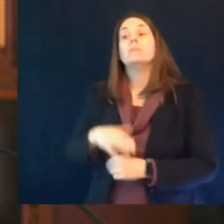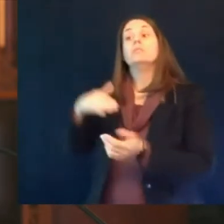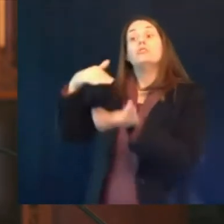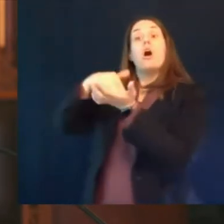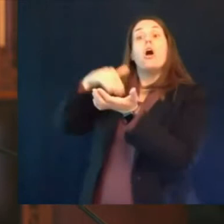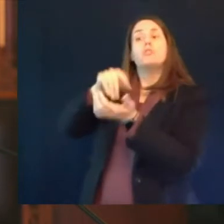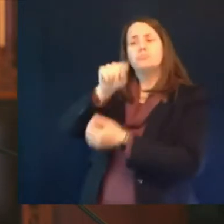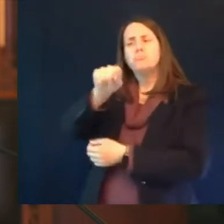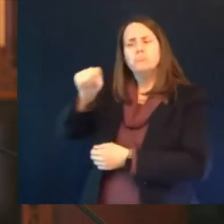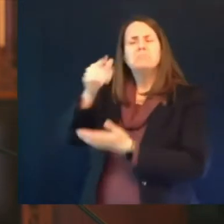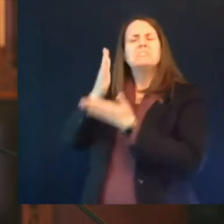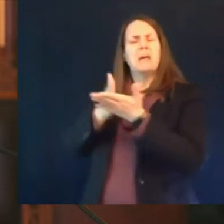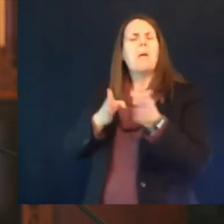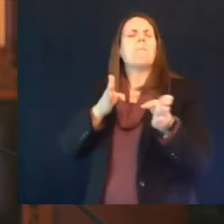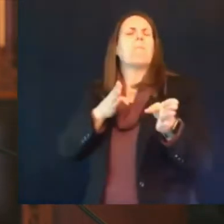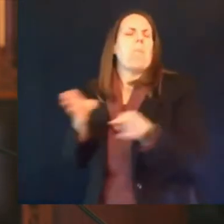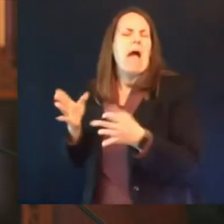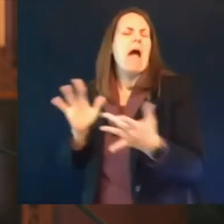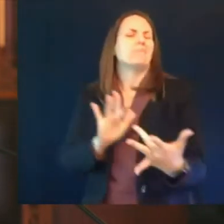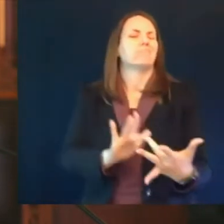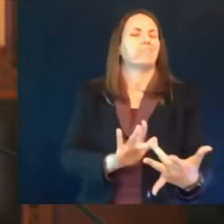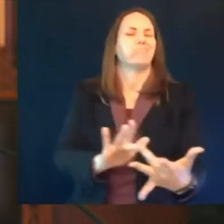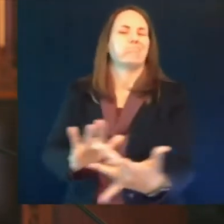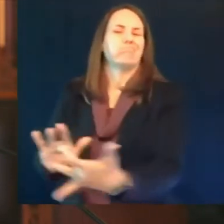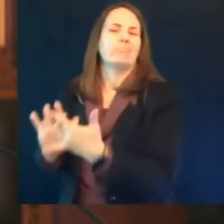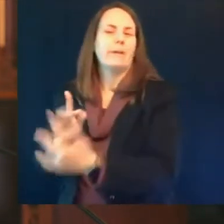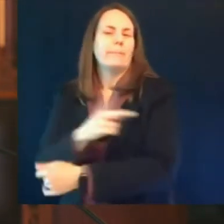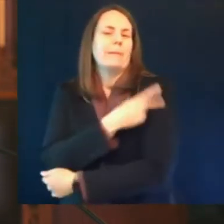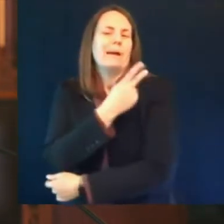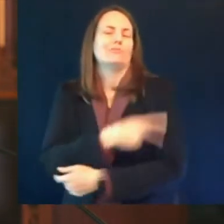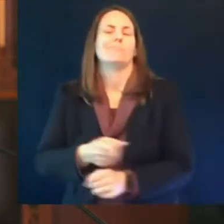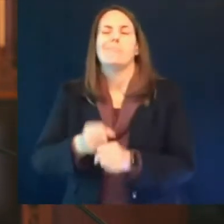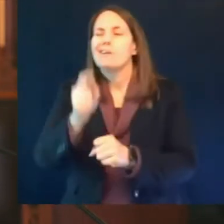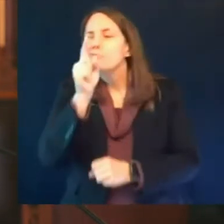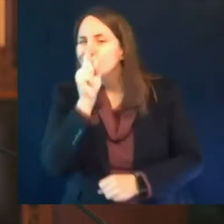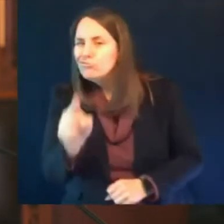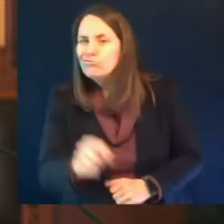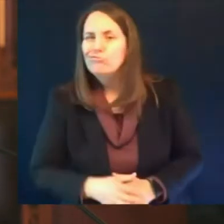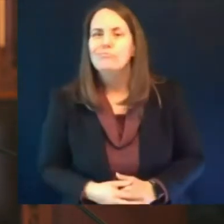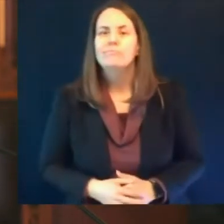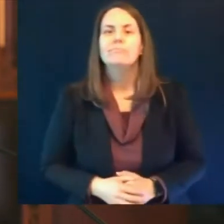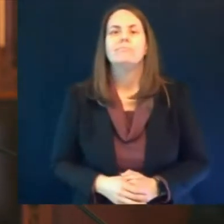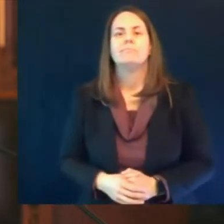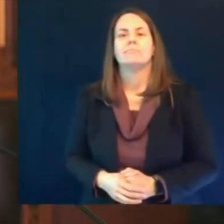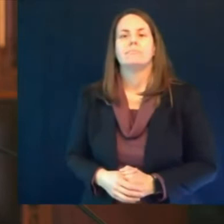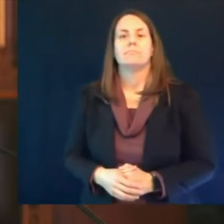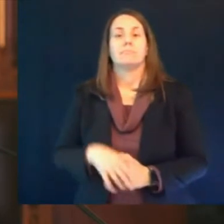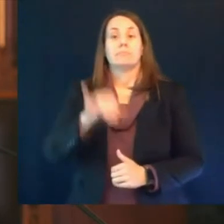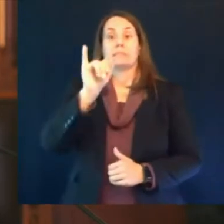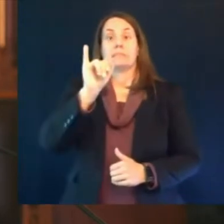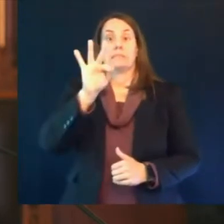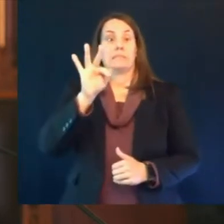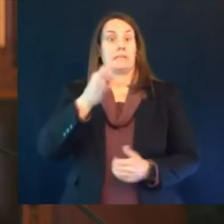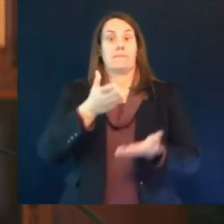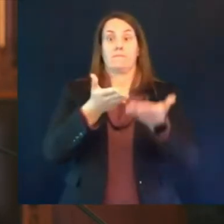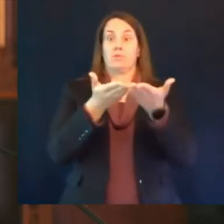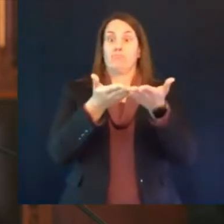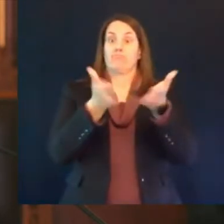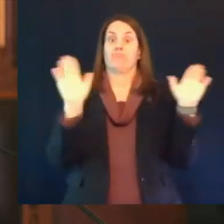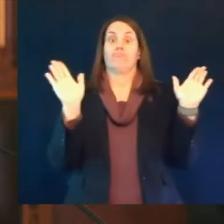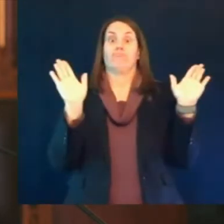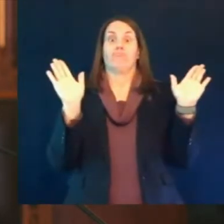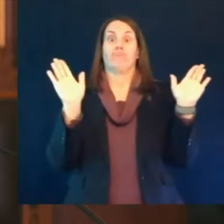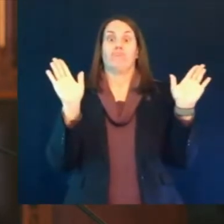you've received the vaccine here is what we want you to know if it was over a month ago don't worry about anything